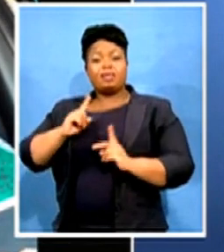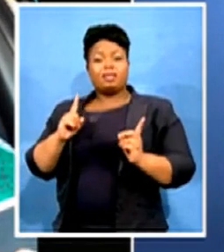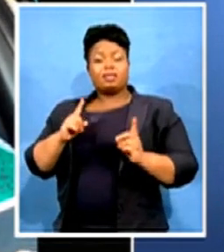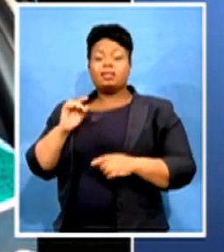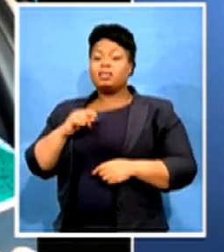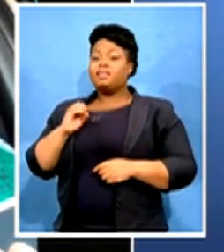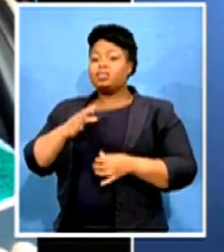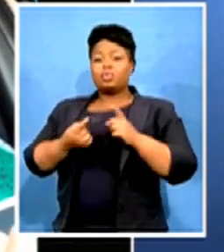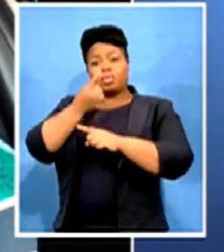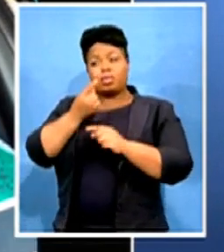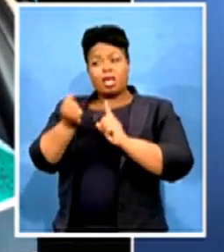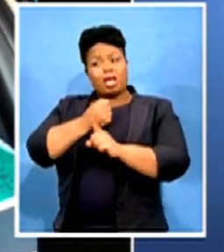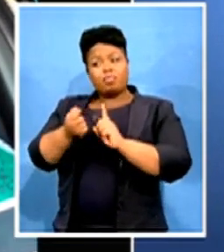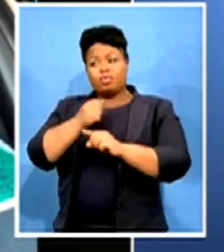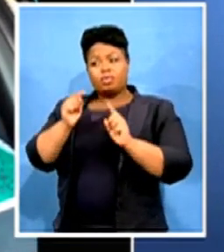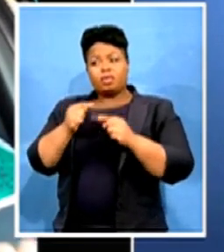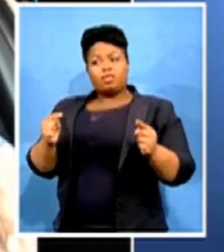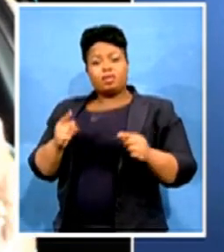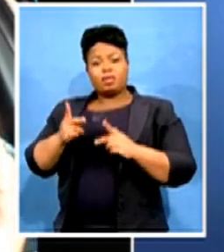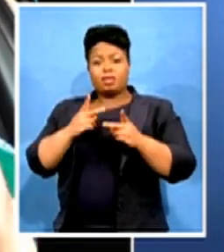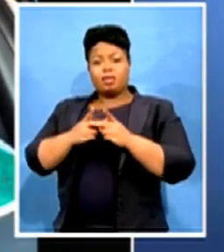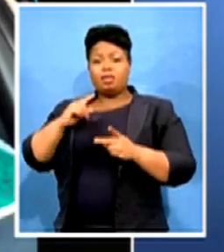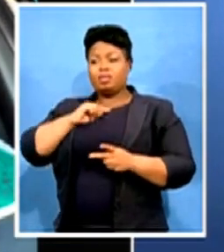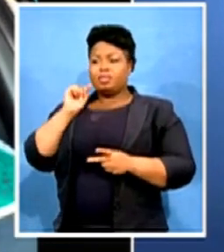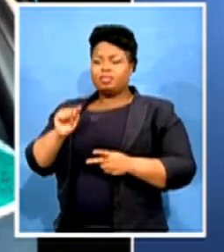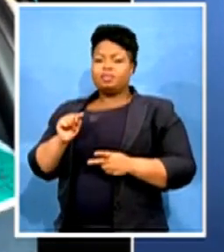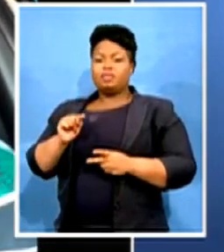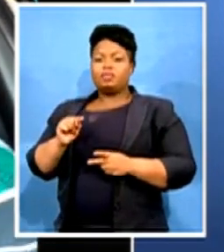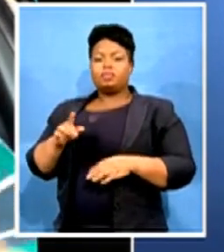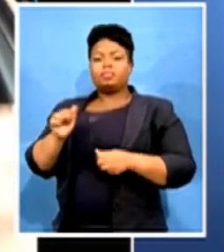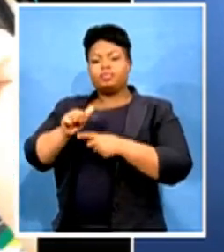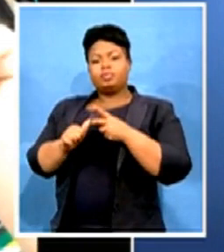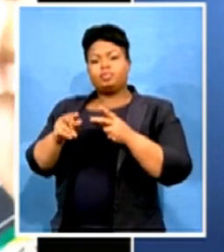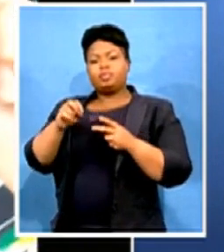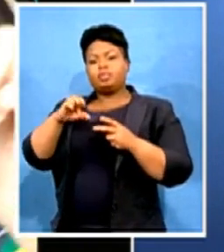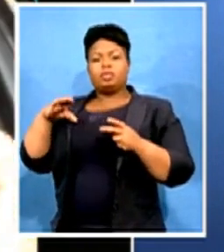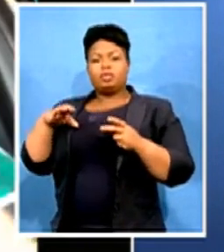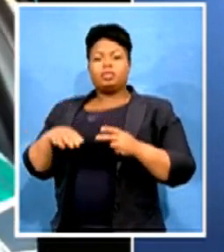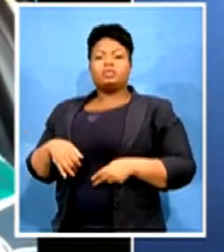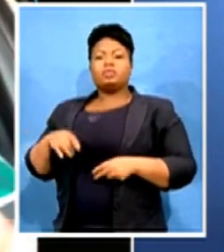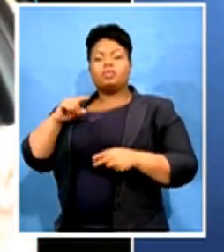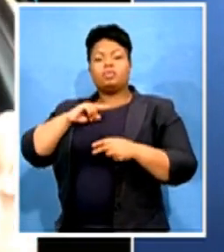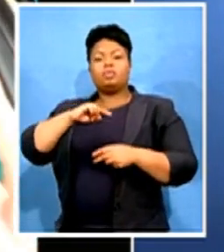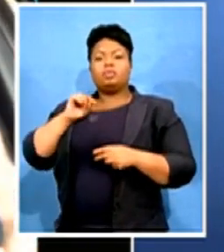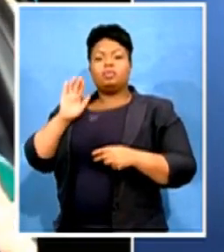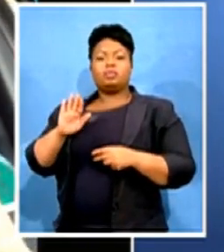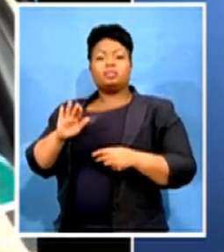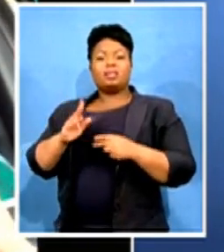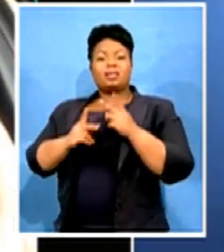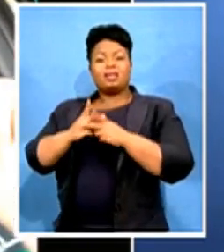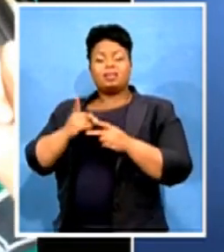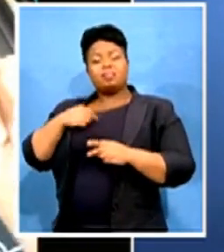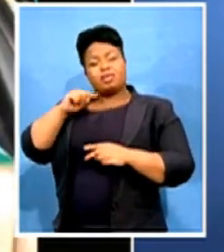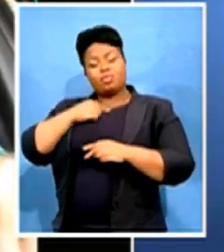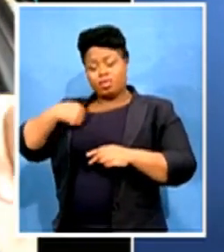the principles of the league, of the ANC. We are the league of the ANC. And we will rise as women against the wrong decision.